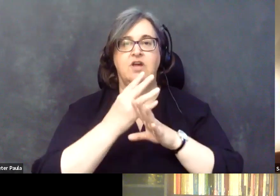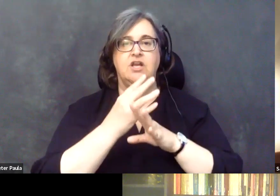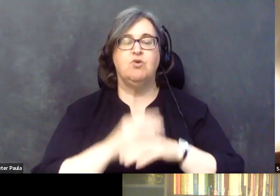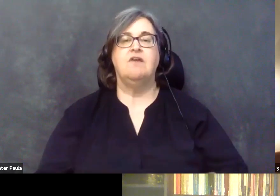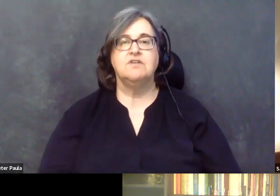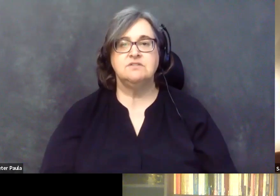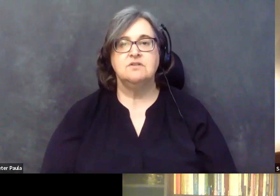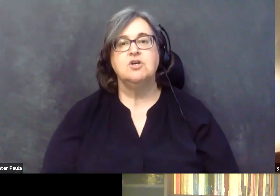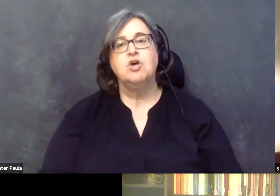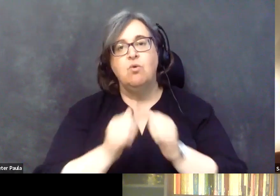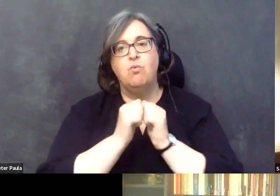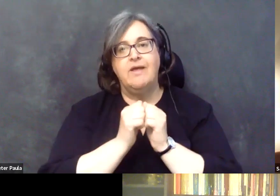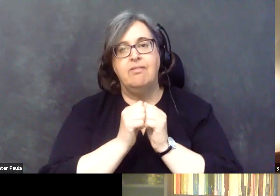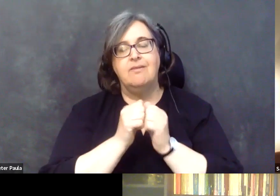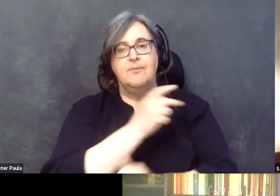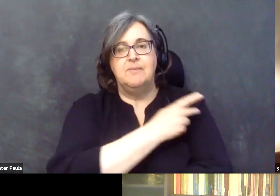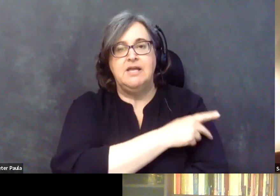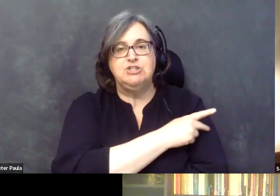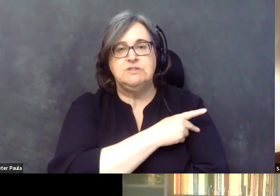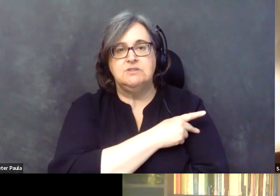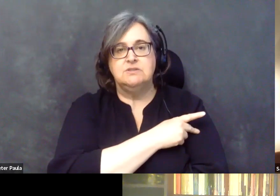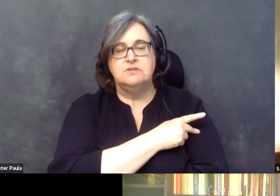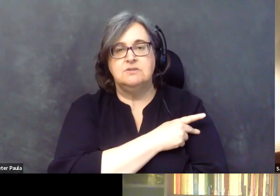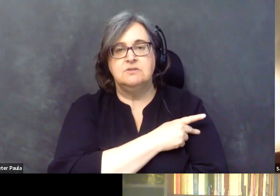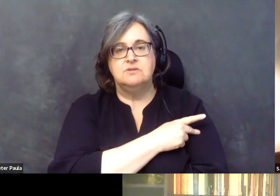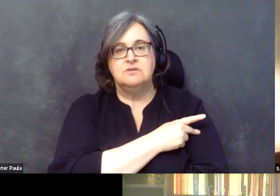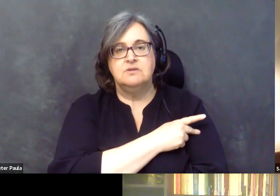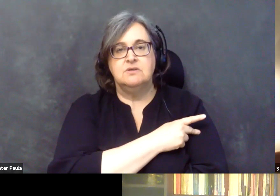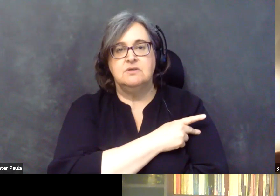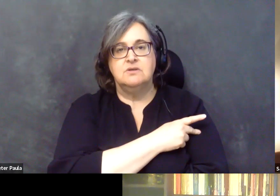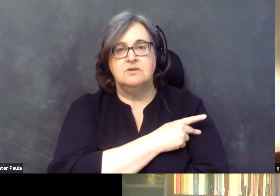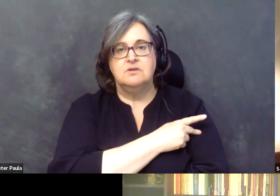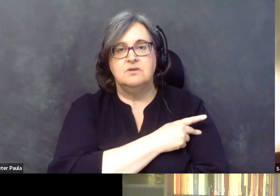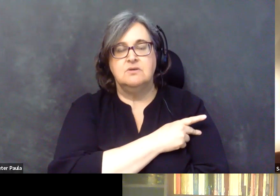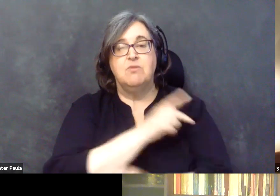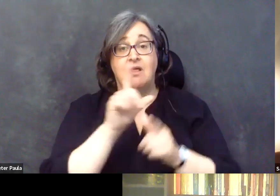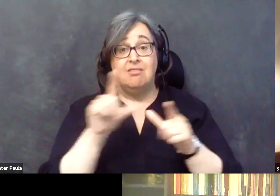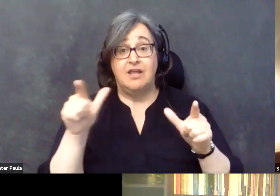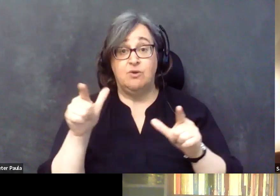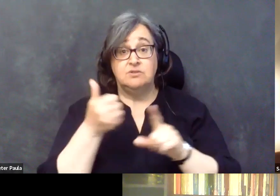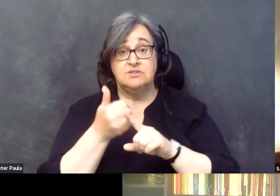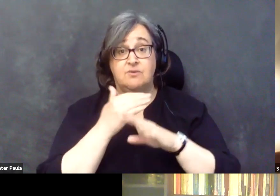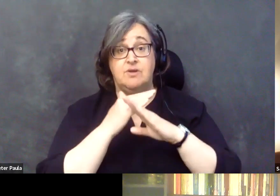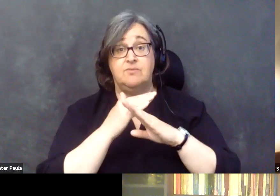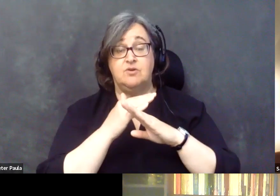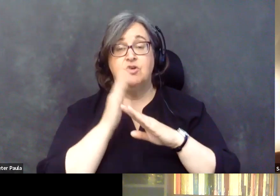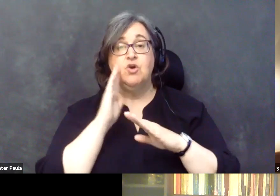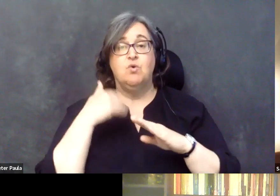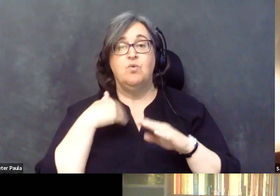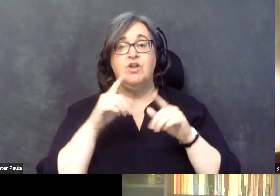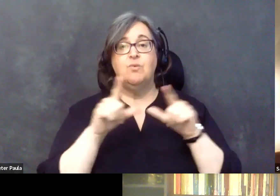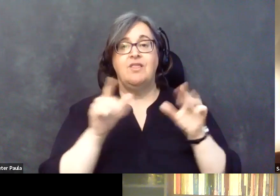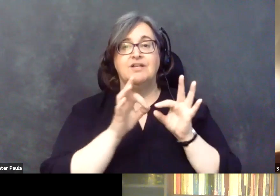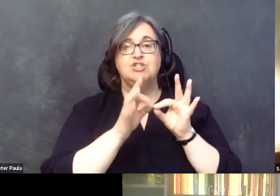with a patient, uh, you know, where language is a barrier, you have a language